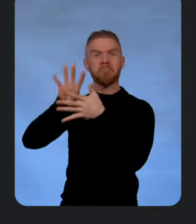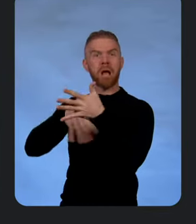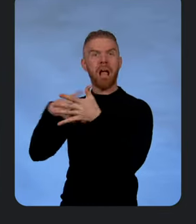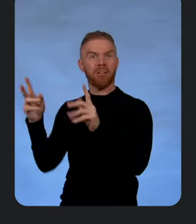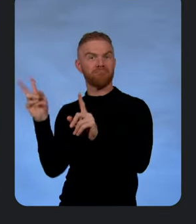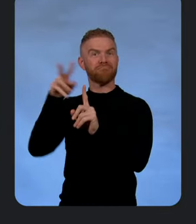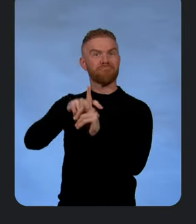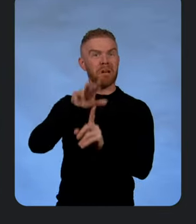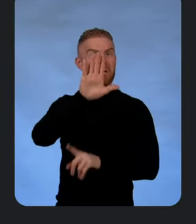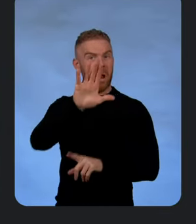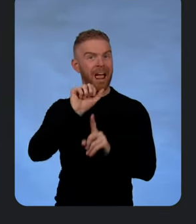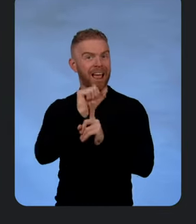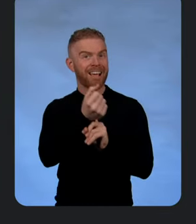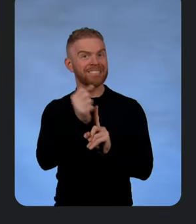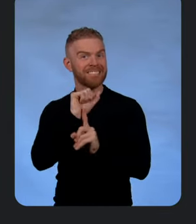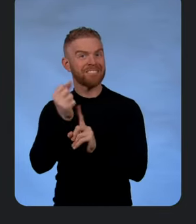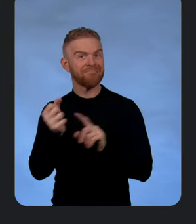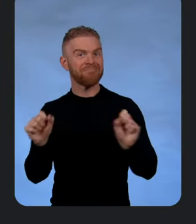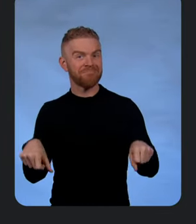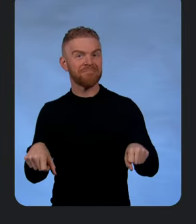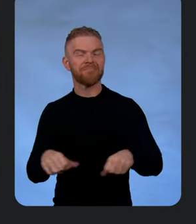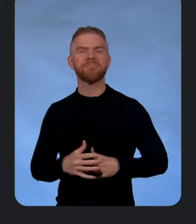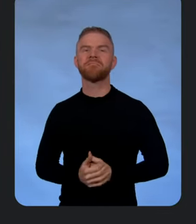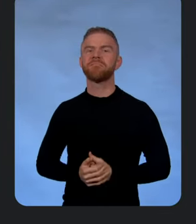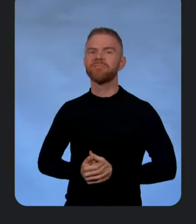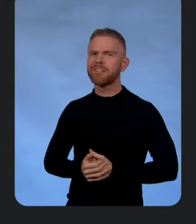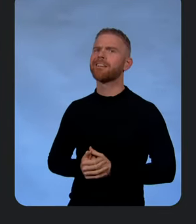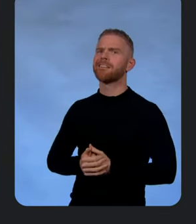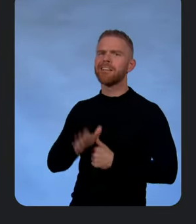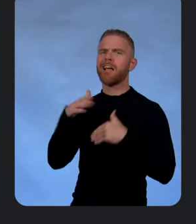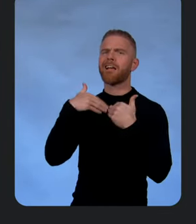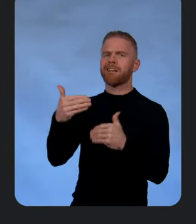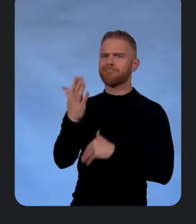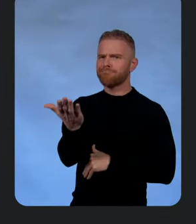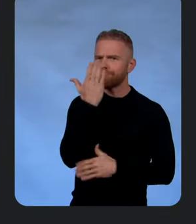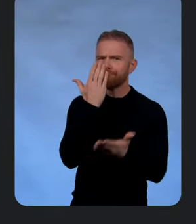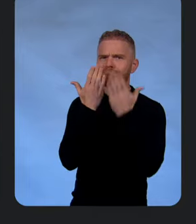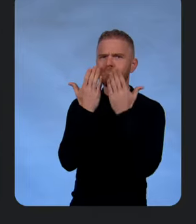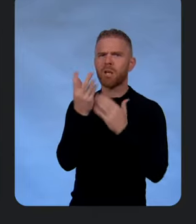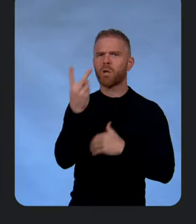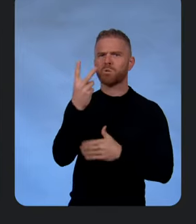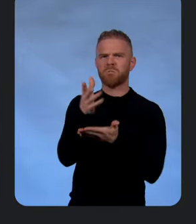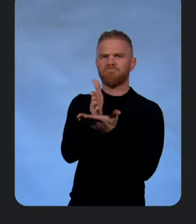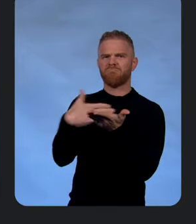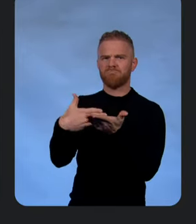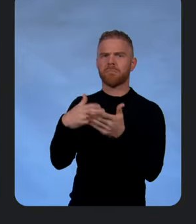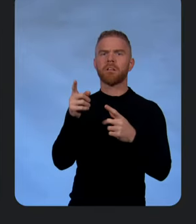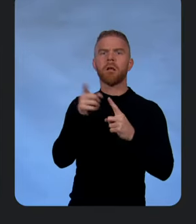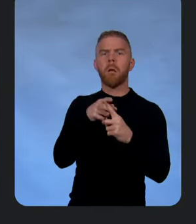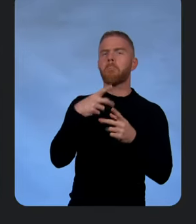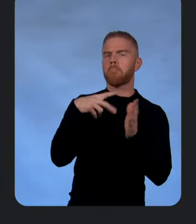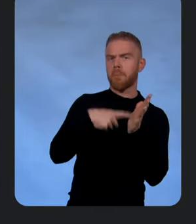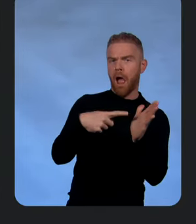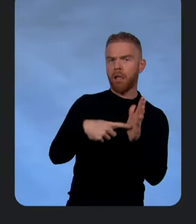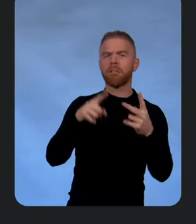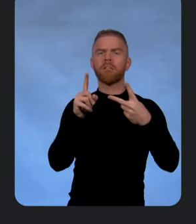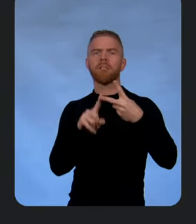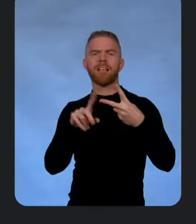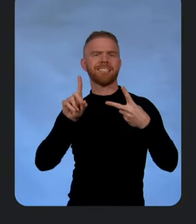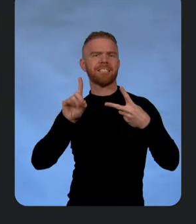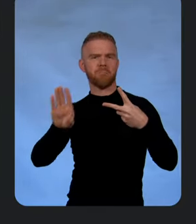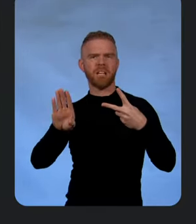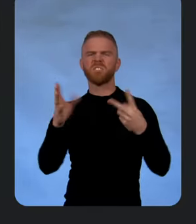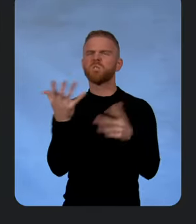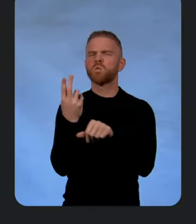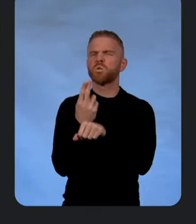All right. So there's a lot there, but let's drill into two of the key components, the model and the database. What can you tell me about what you picked and how they work? With